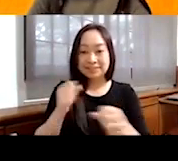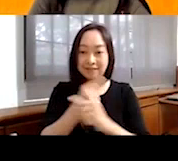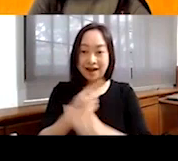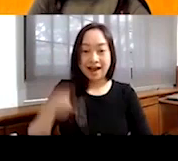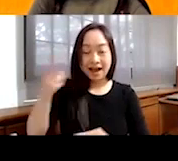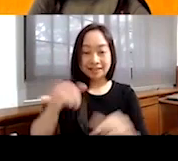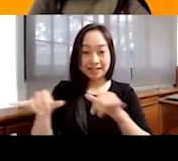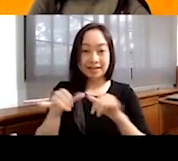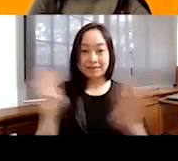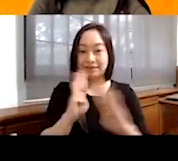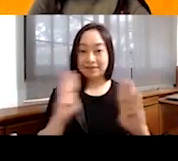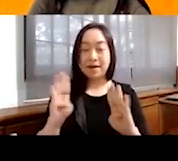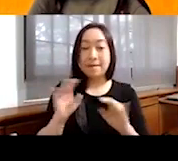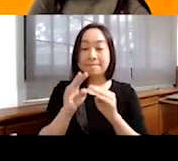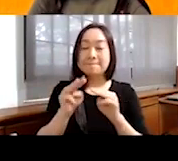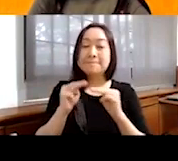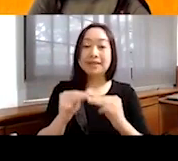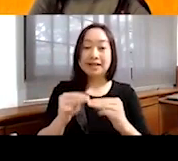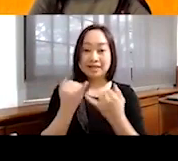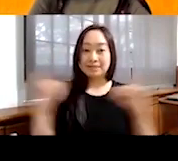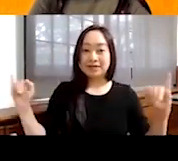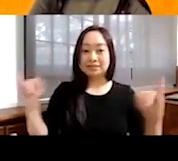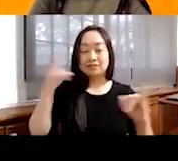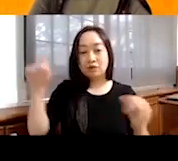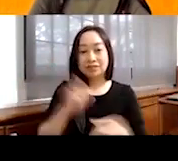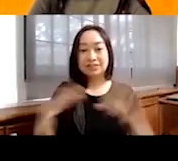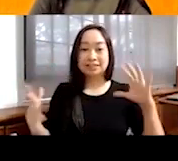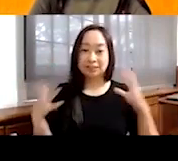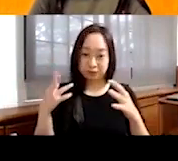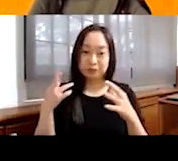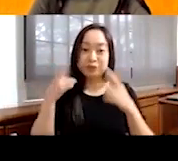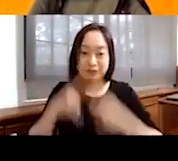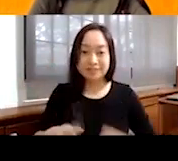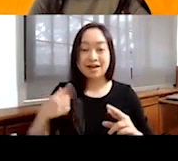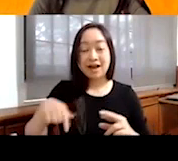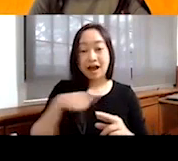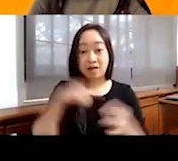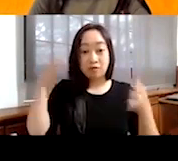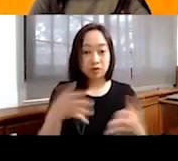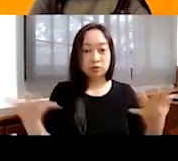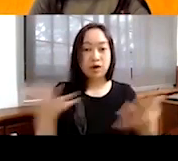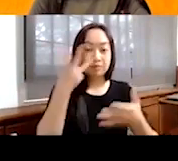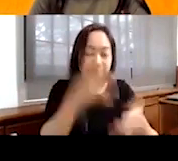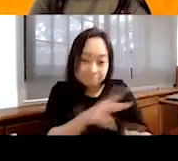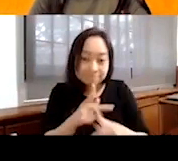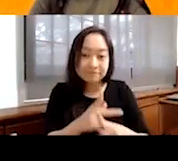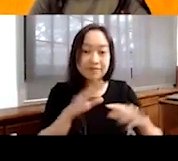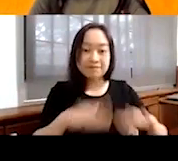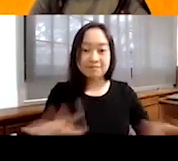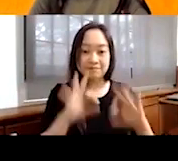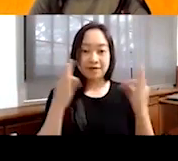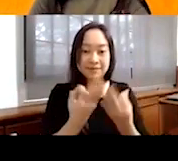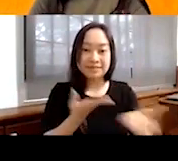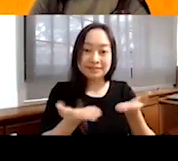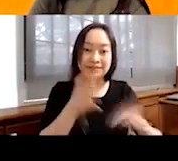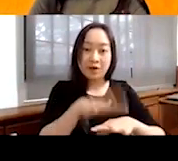and maintain independence and effectiveness in disaster relief. Our focus is on the well-being of children and families we serve on the ground.